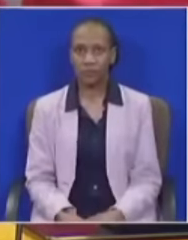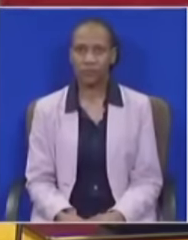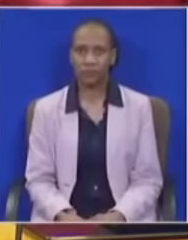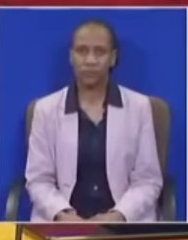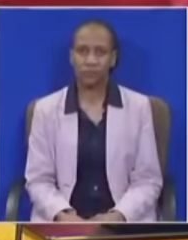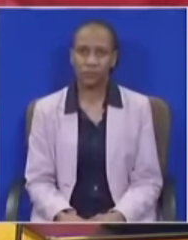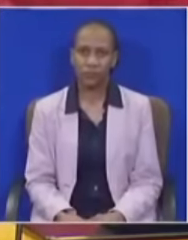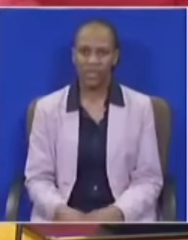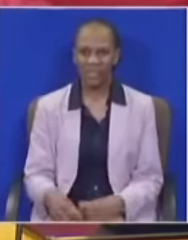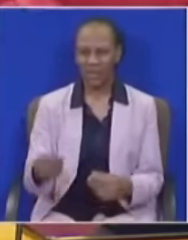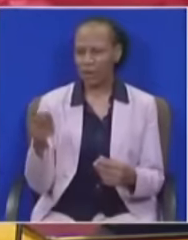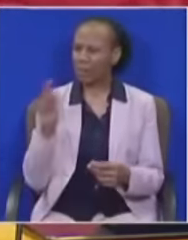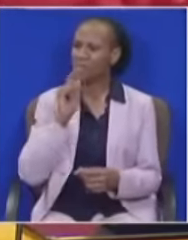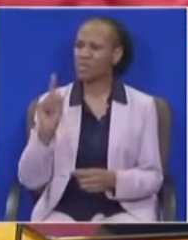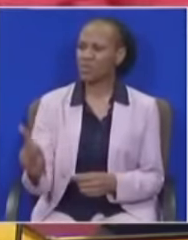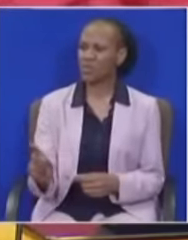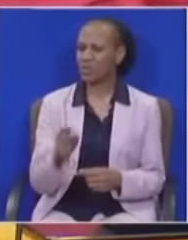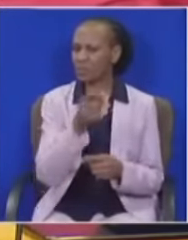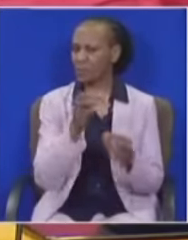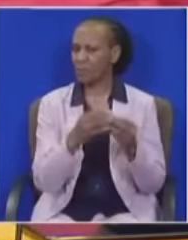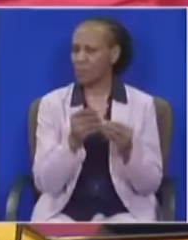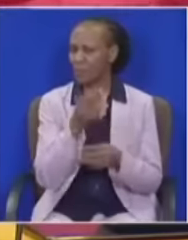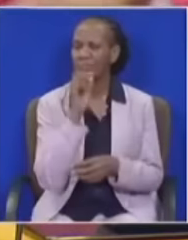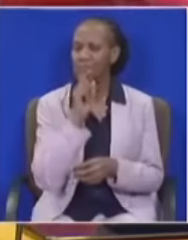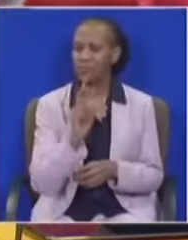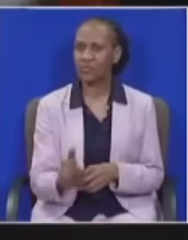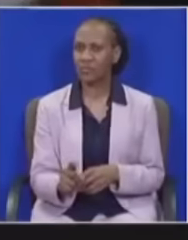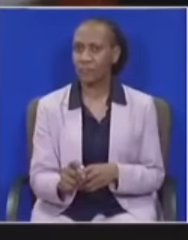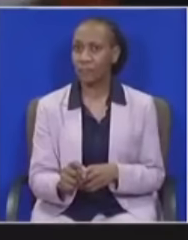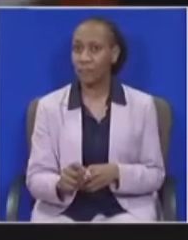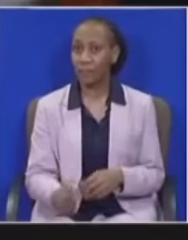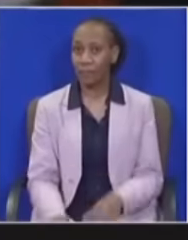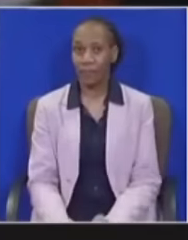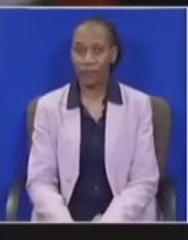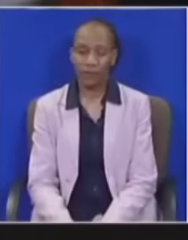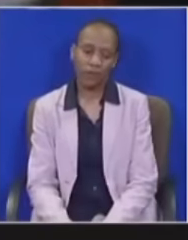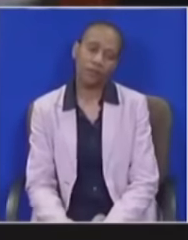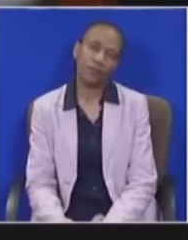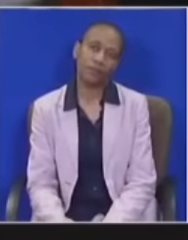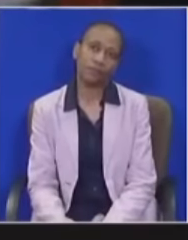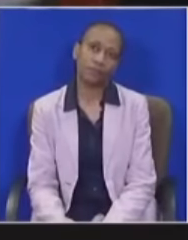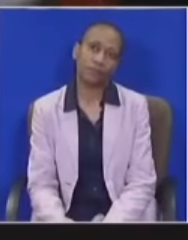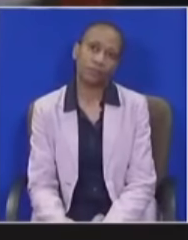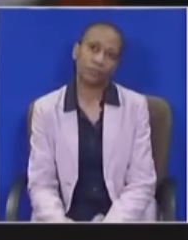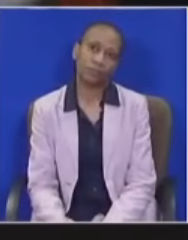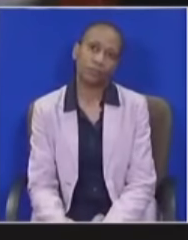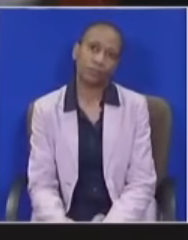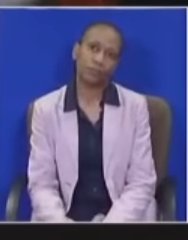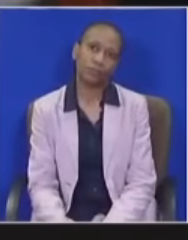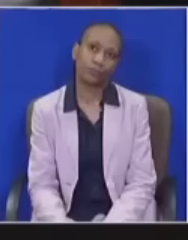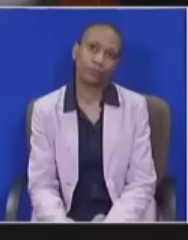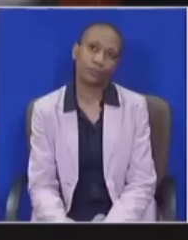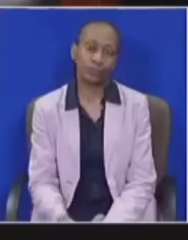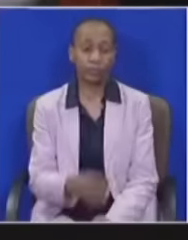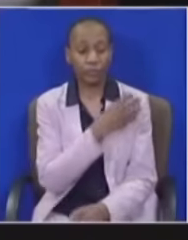Honorable, Honorable Gadi, take your seat, I've heard you, take your seat. Yes, give your seat, Honorable Member, I've heard you. Honorable Minister, did you